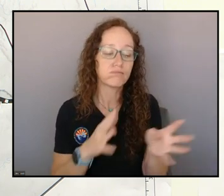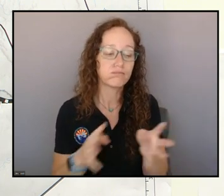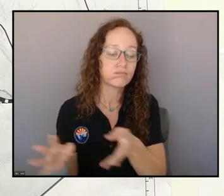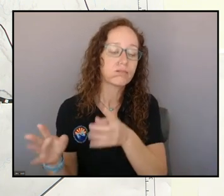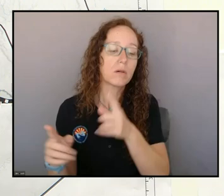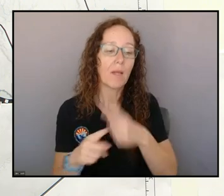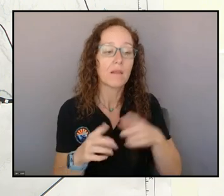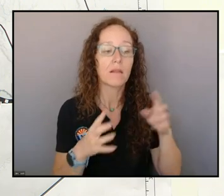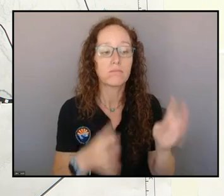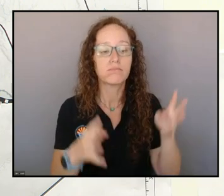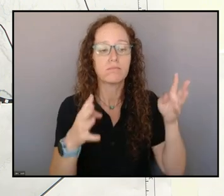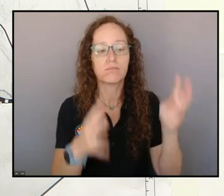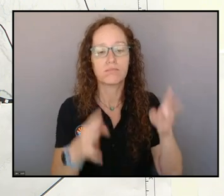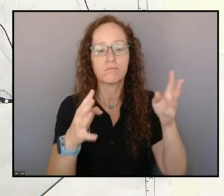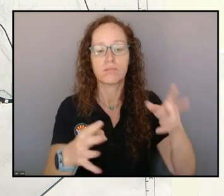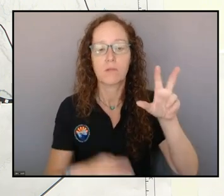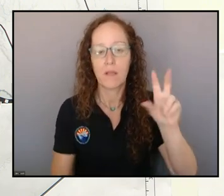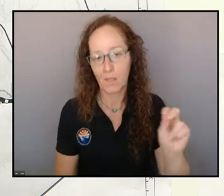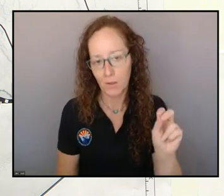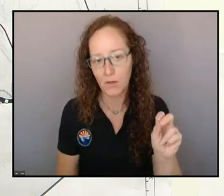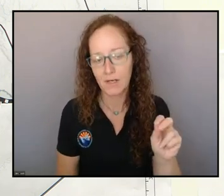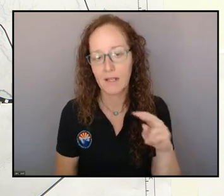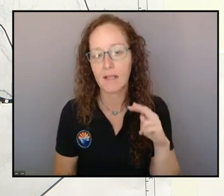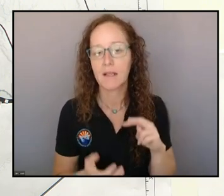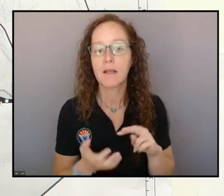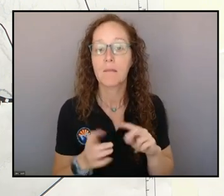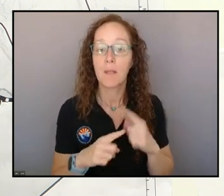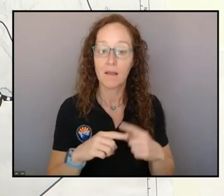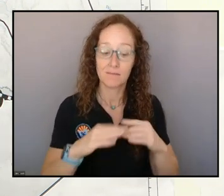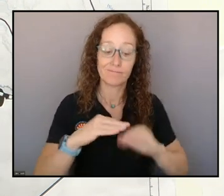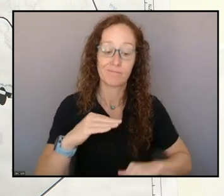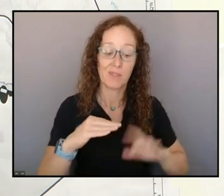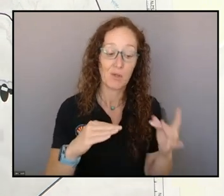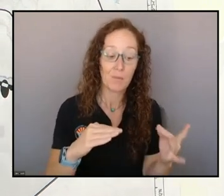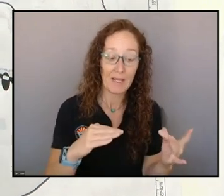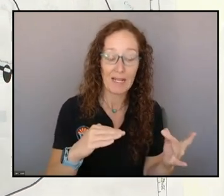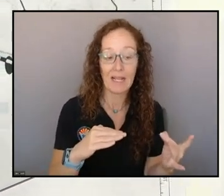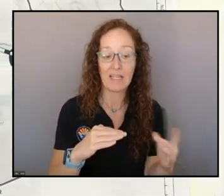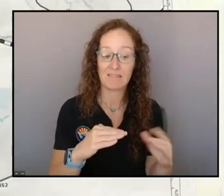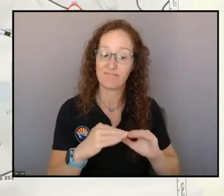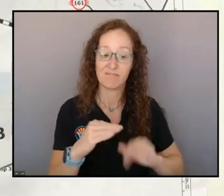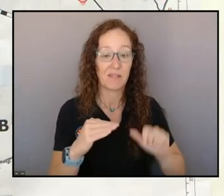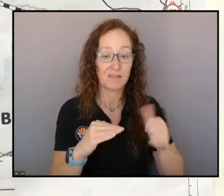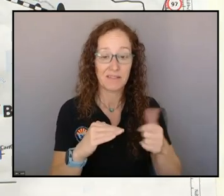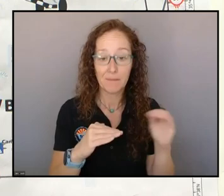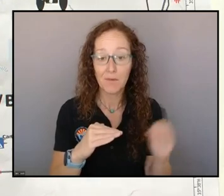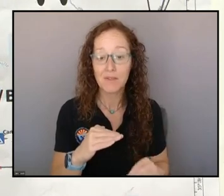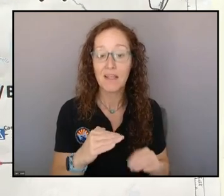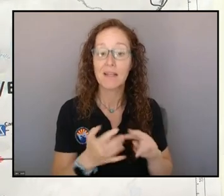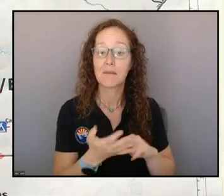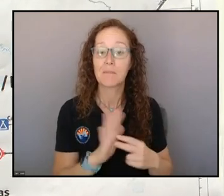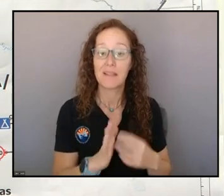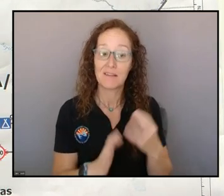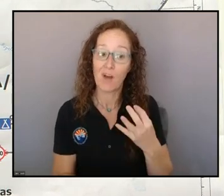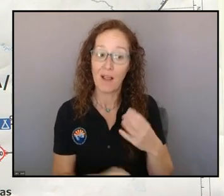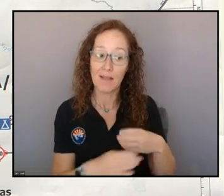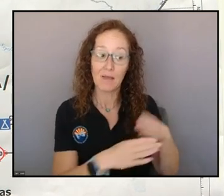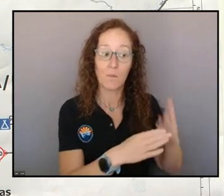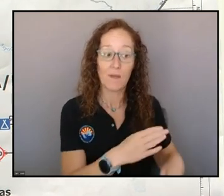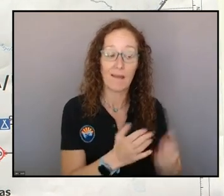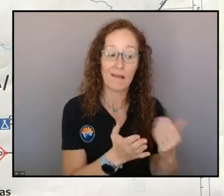humidities signify to me that on Friday and potentially into the weekend, we're going to see critical fire weather conditions return.